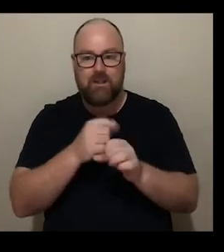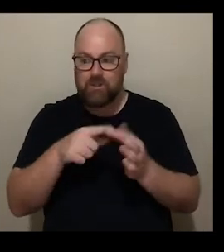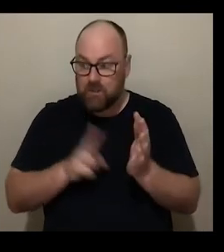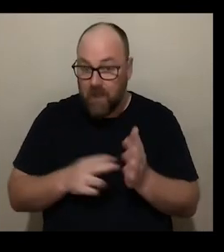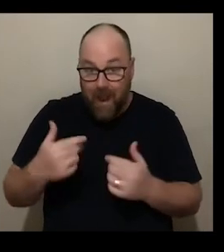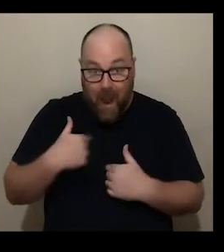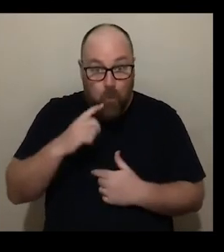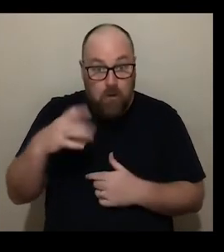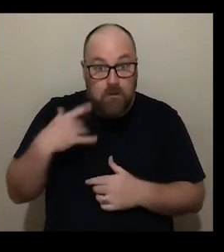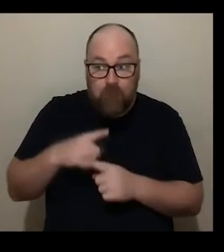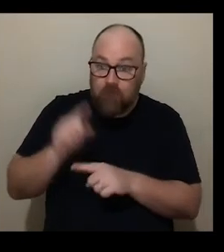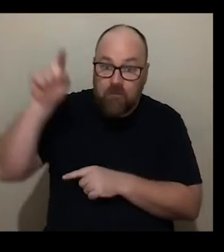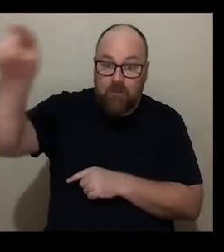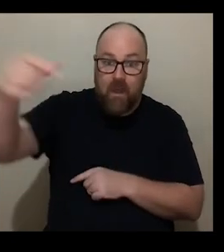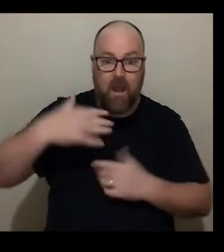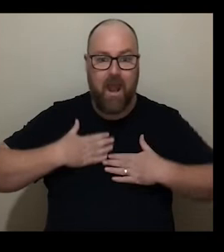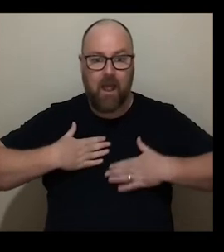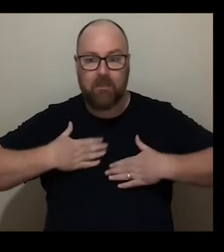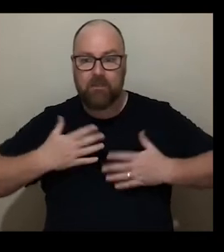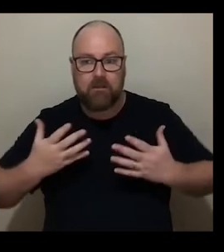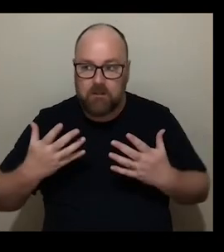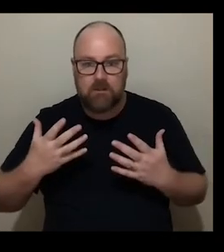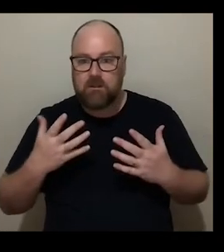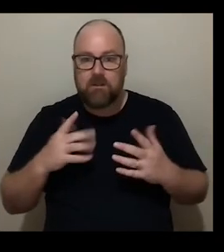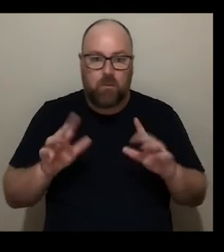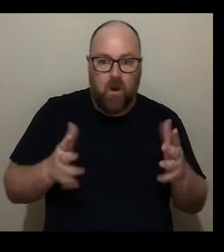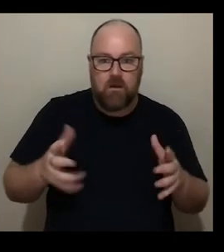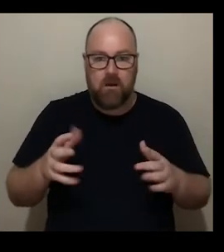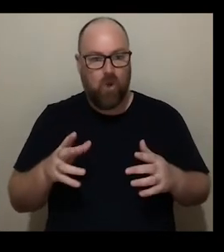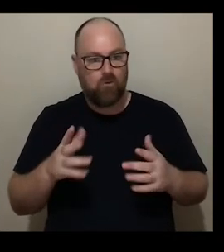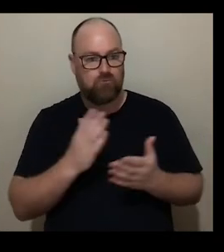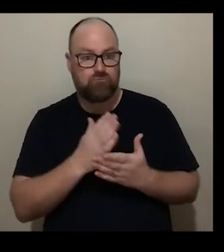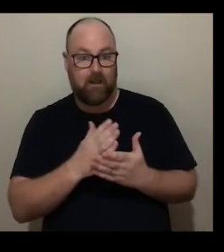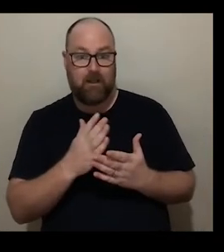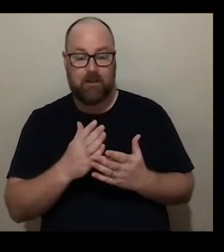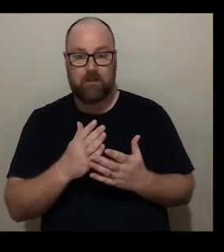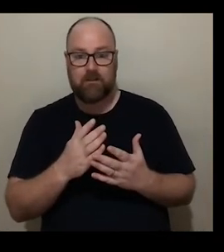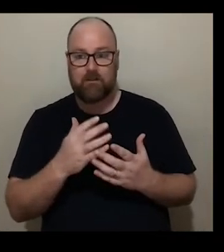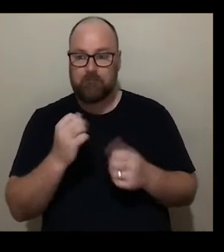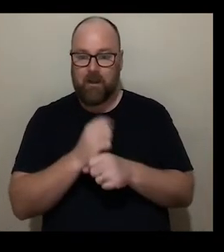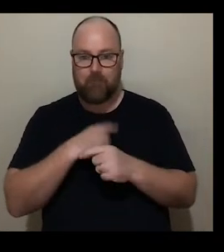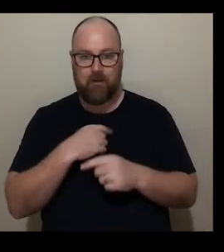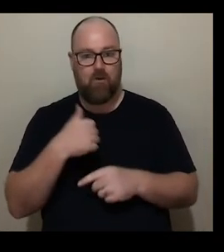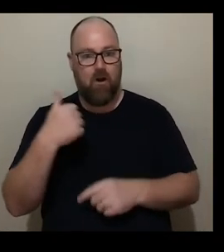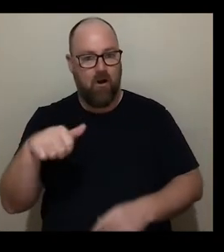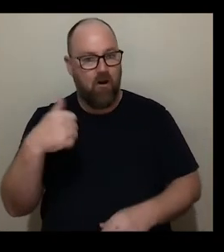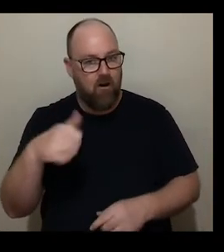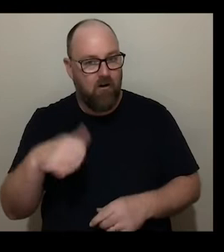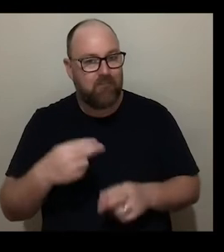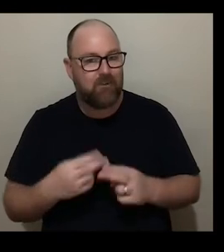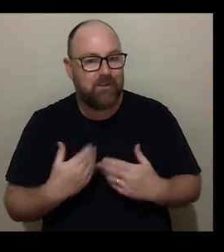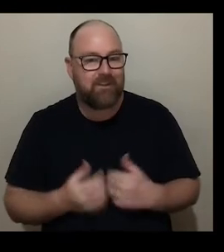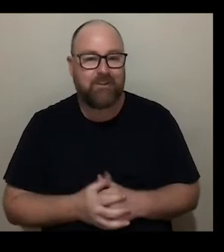whether I would be able to cope health-wise so in lots of ways it was really enlightening for me and